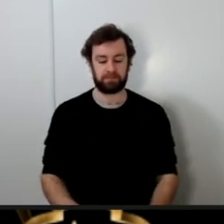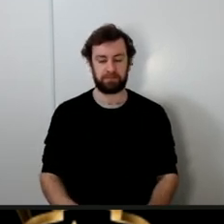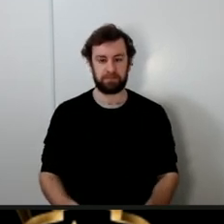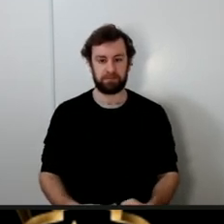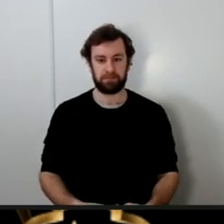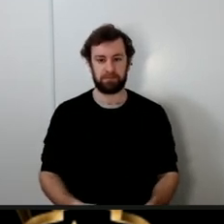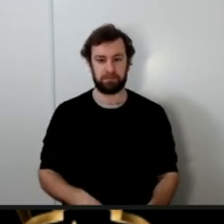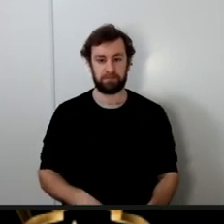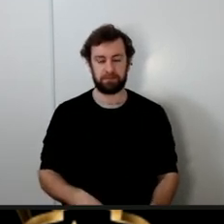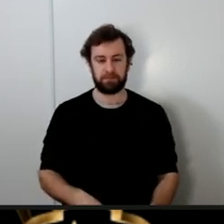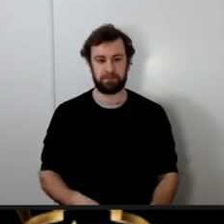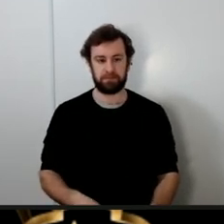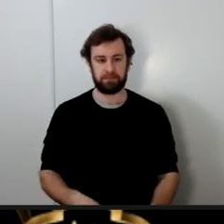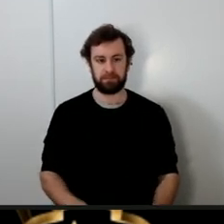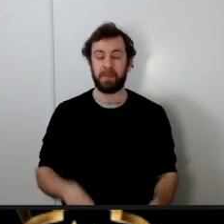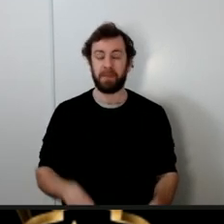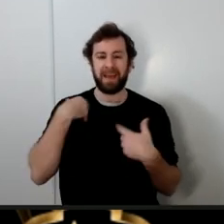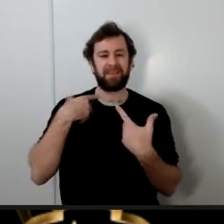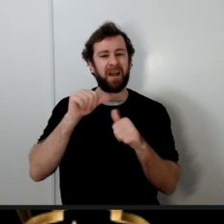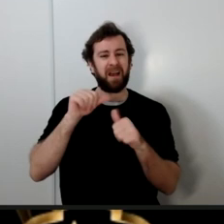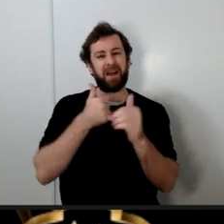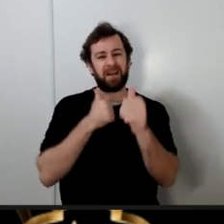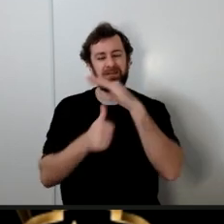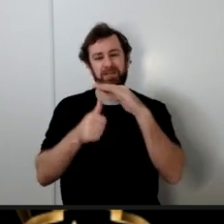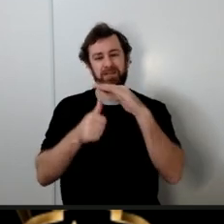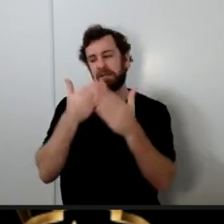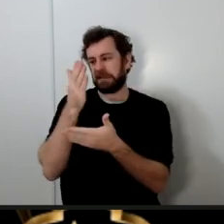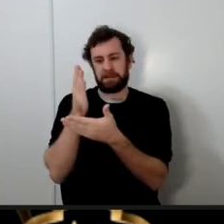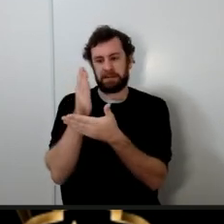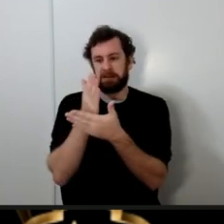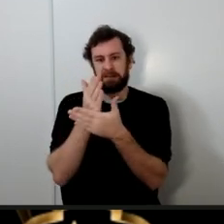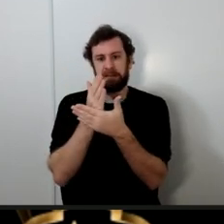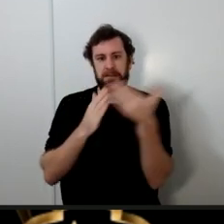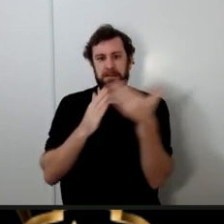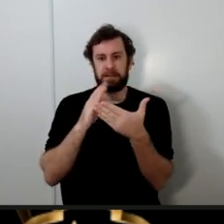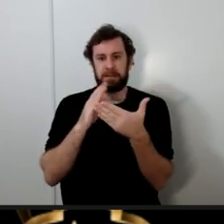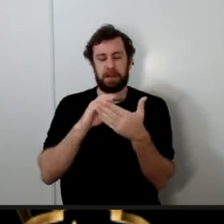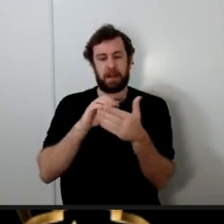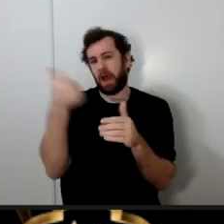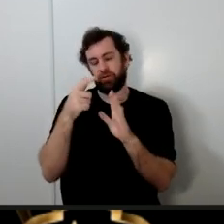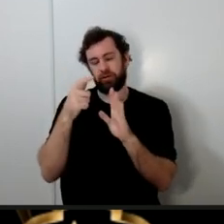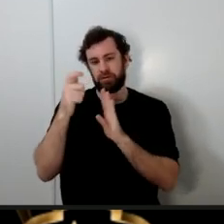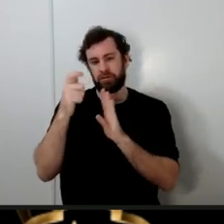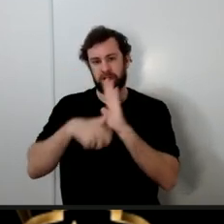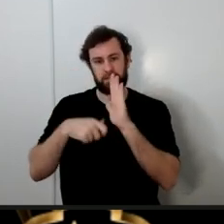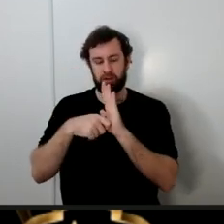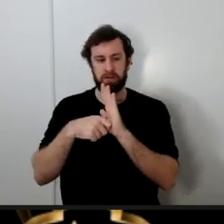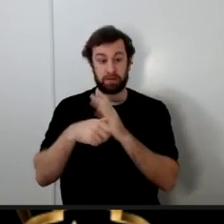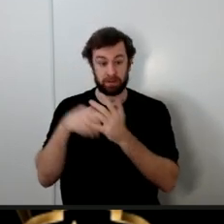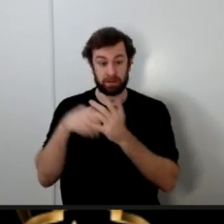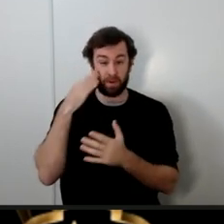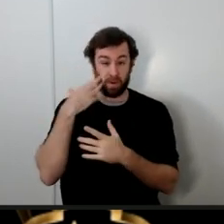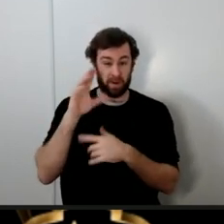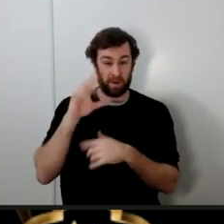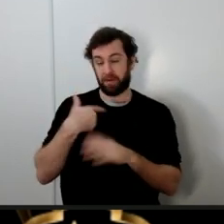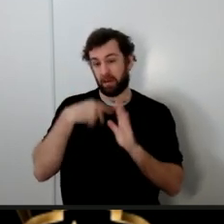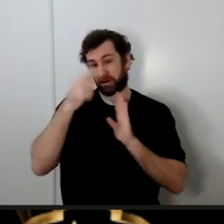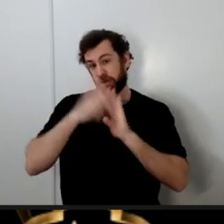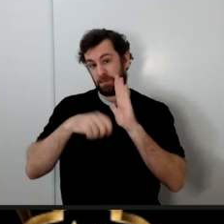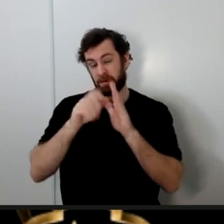independent chapter a separate chapter you know what the chapter what Bukhari titles this chapter he says